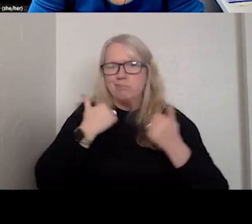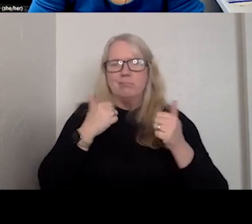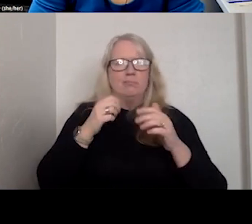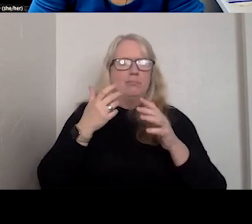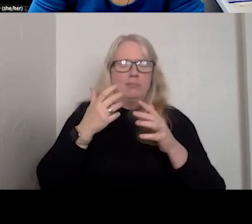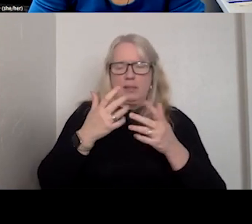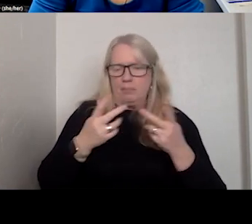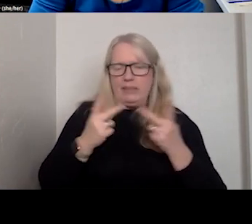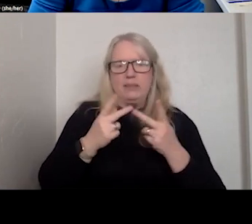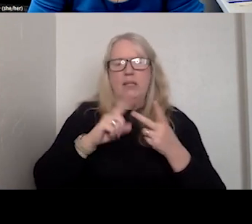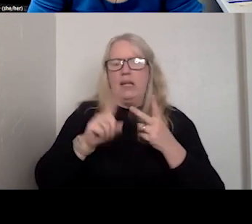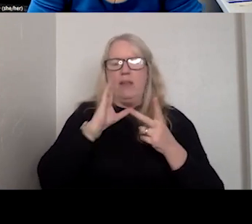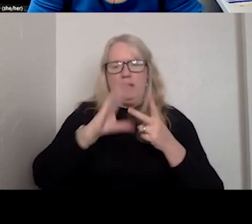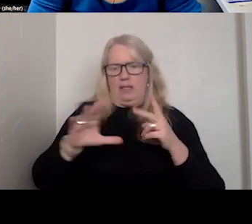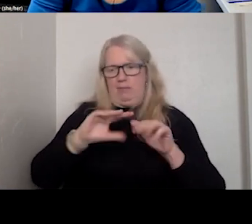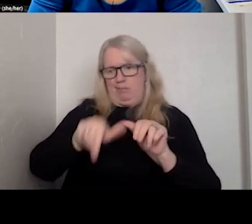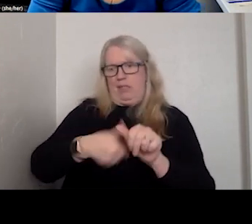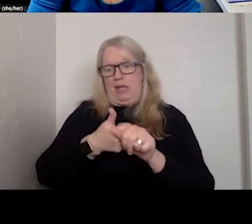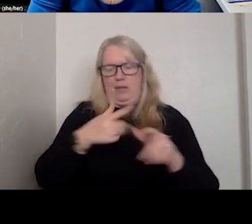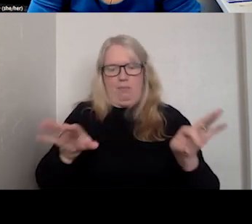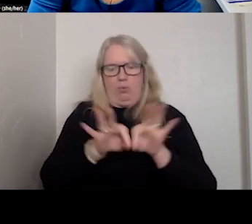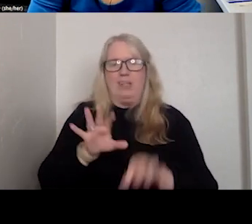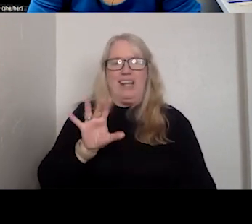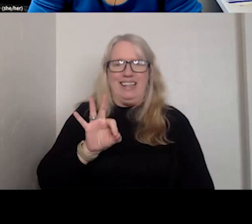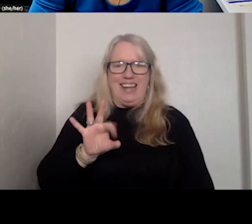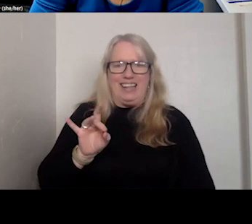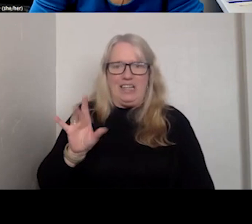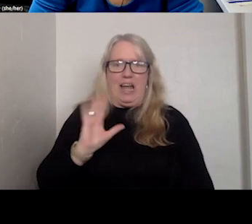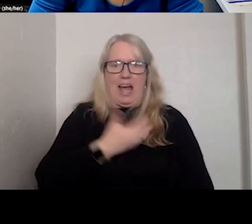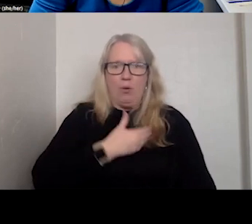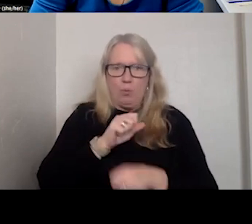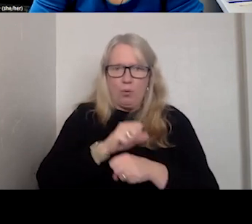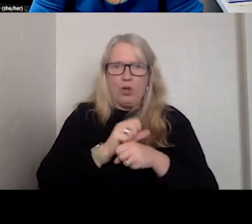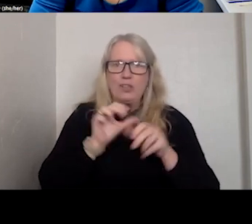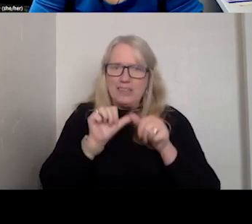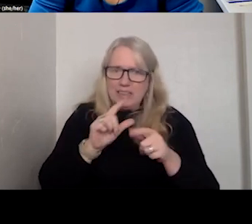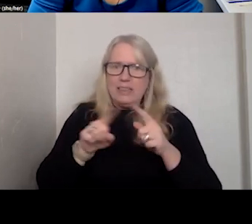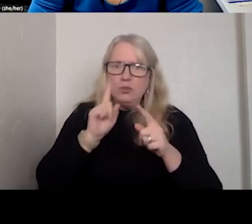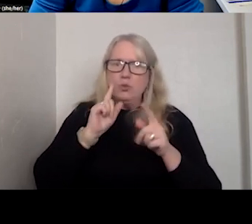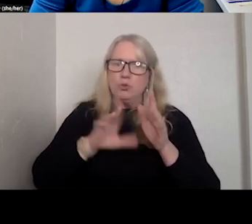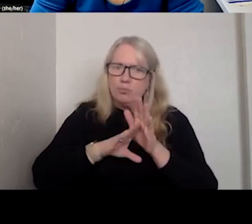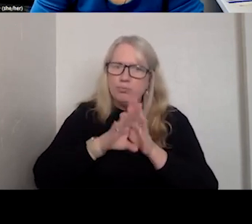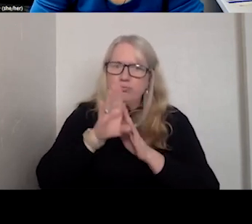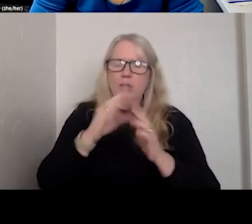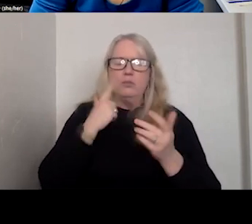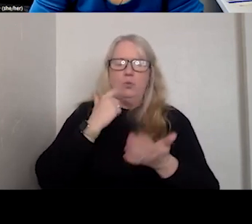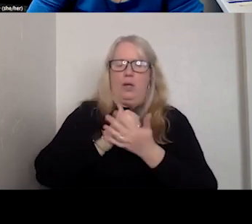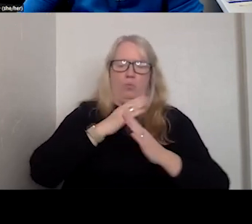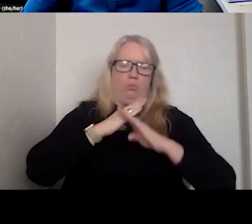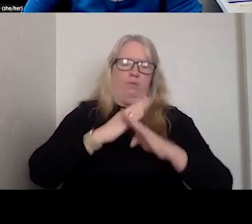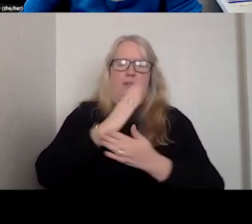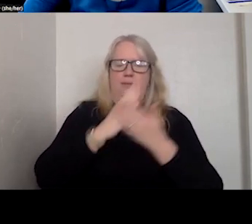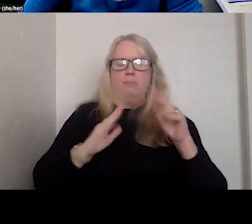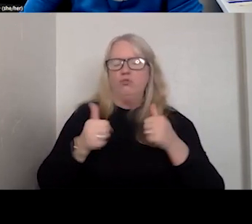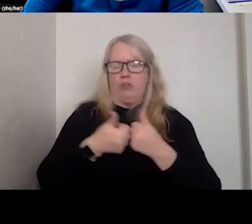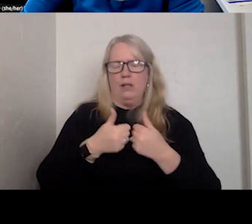speaks to the underlying importance of this 988 work that we're doing to move upstream to prevent some of these challenges that we're